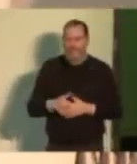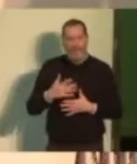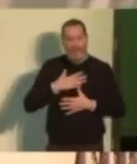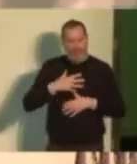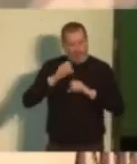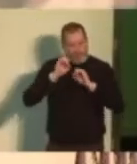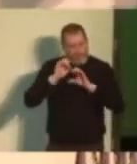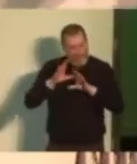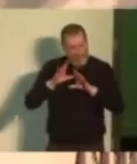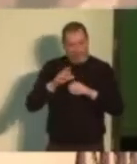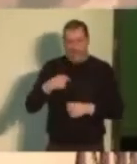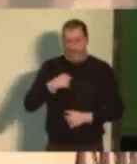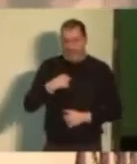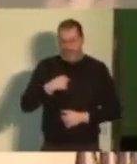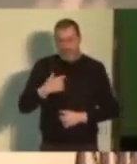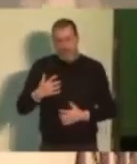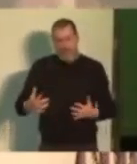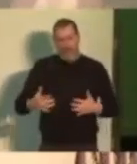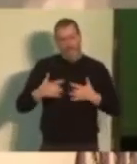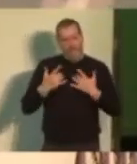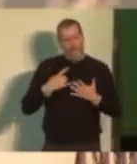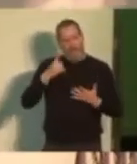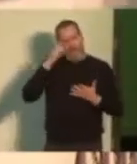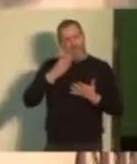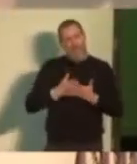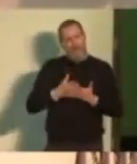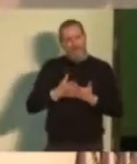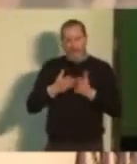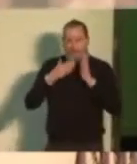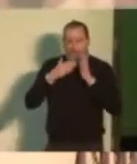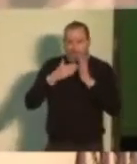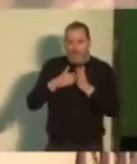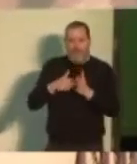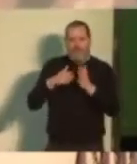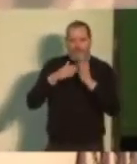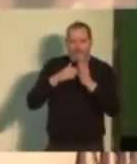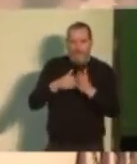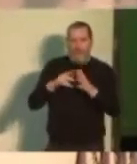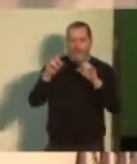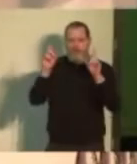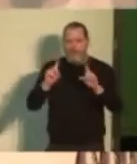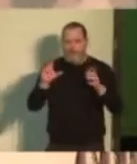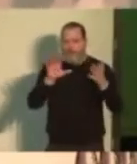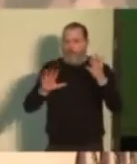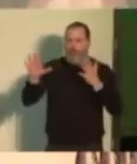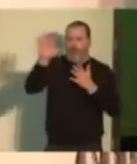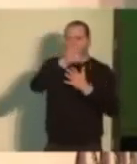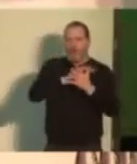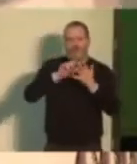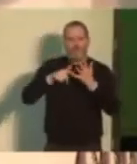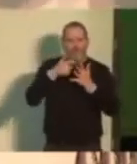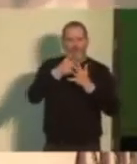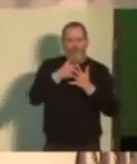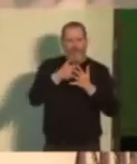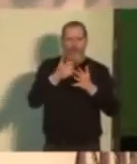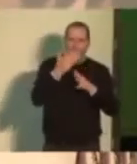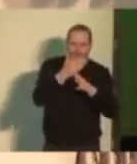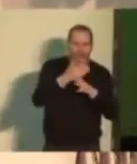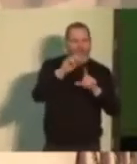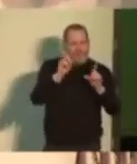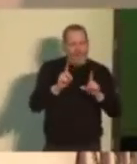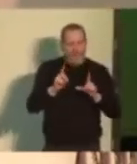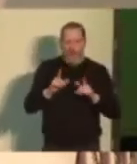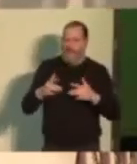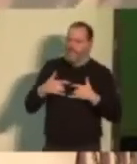my belief that millions of working people throughout this country are proud of what you are doing. They're